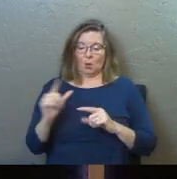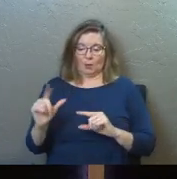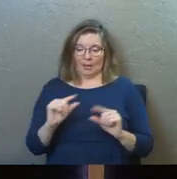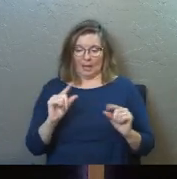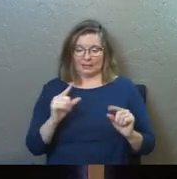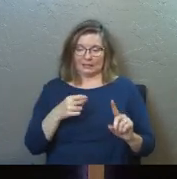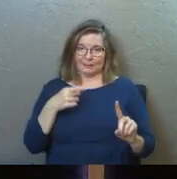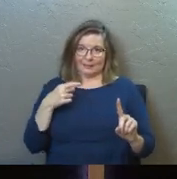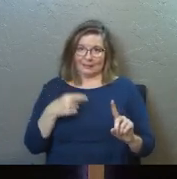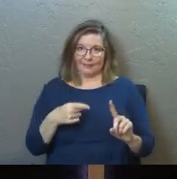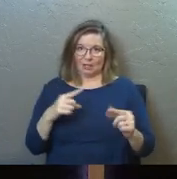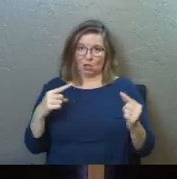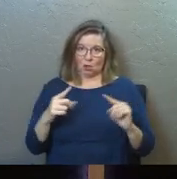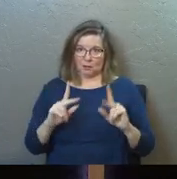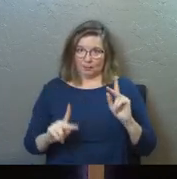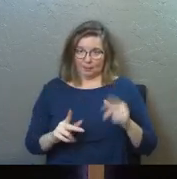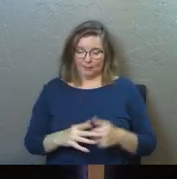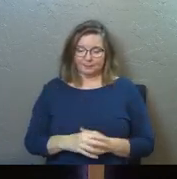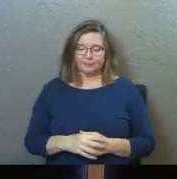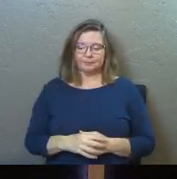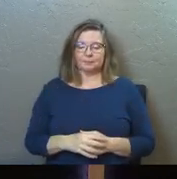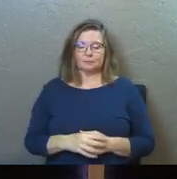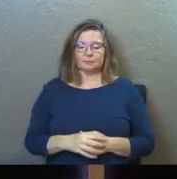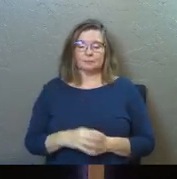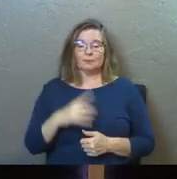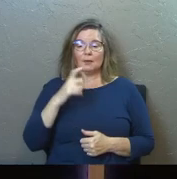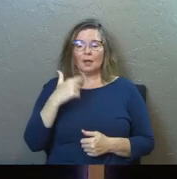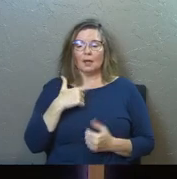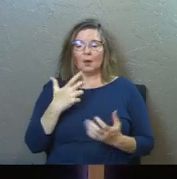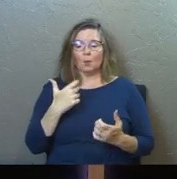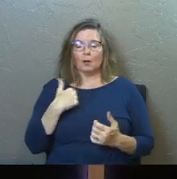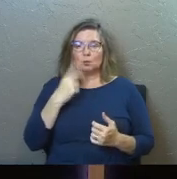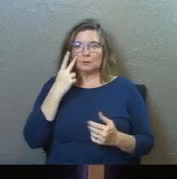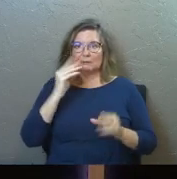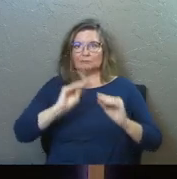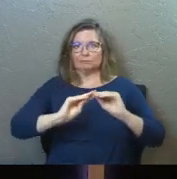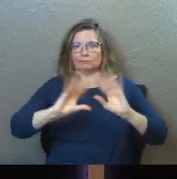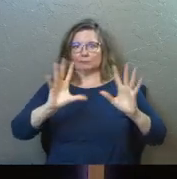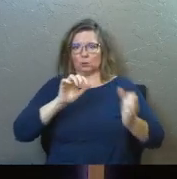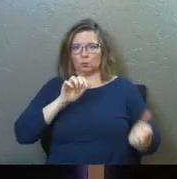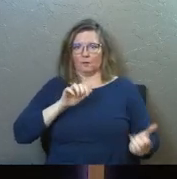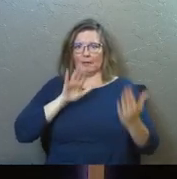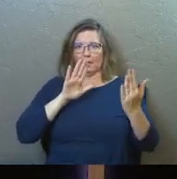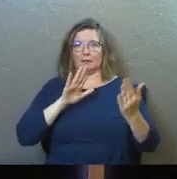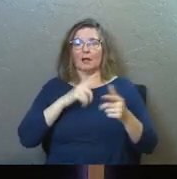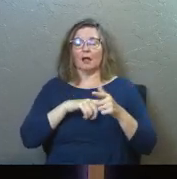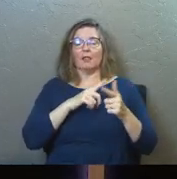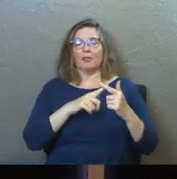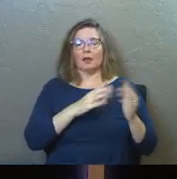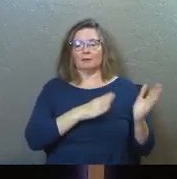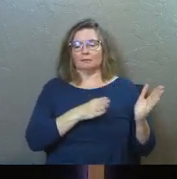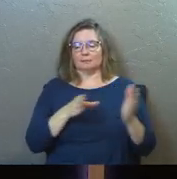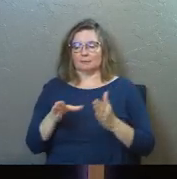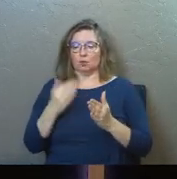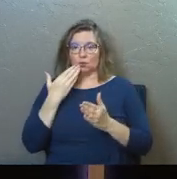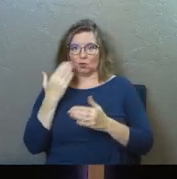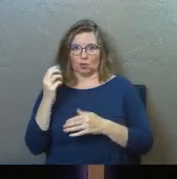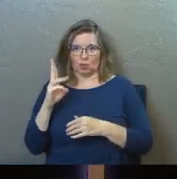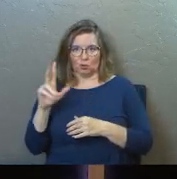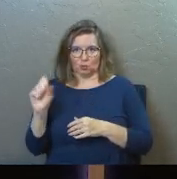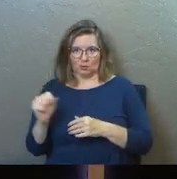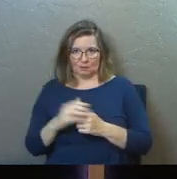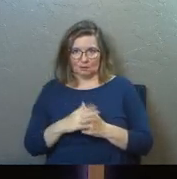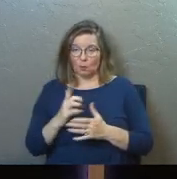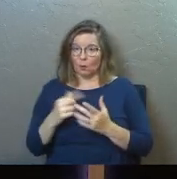gossip specifically hurts people, because I want us to see it and just face it, and then we're going to get to the good news,